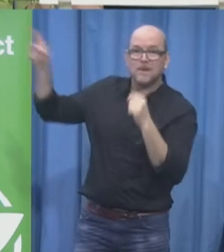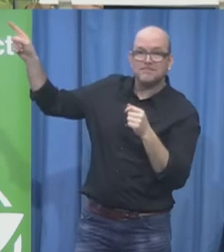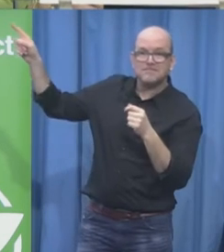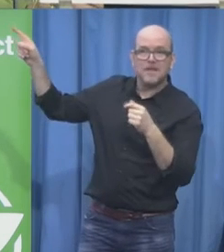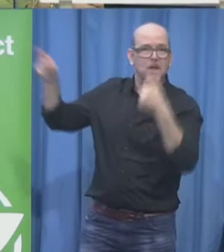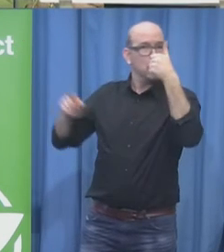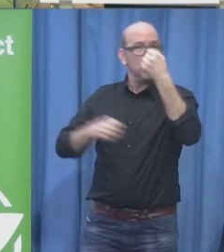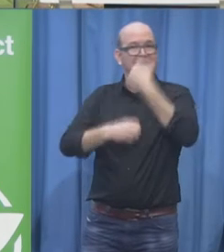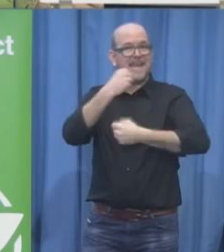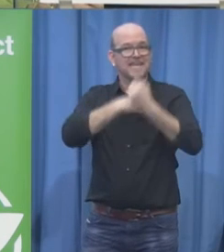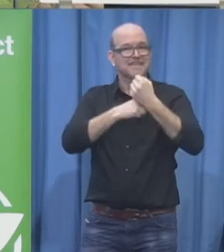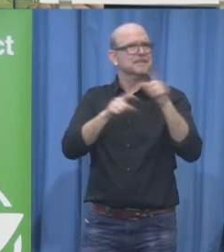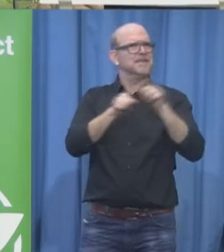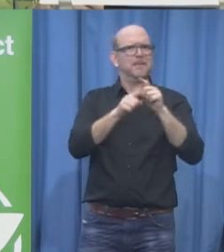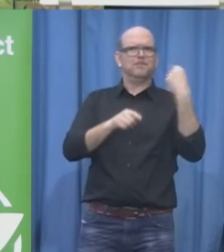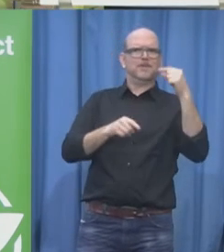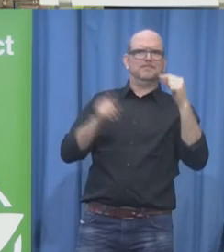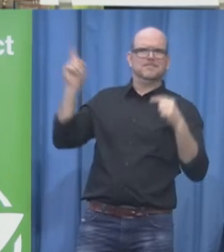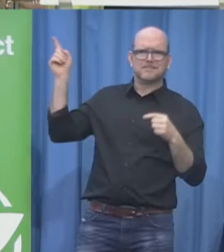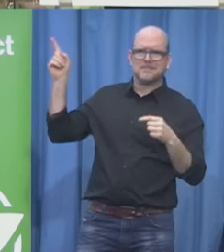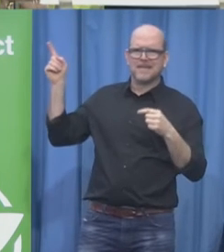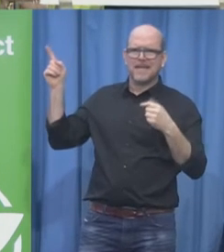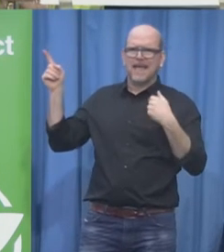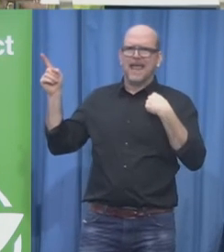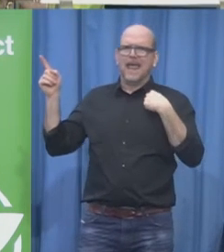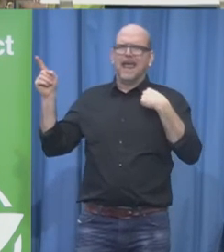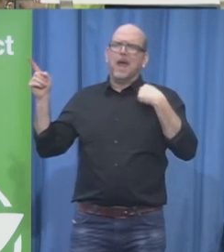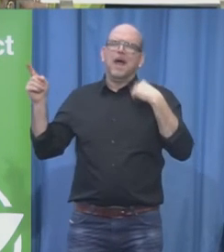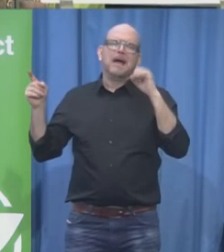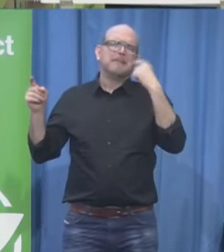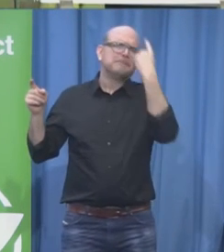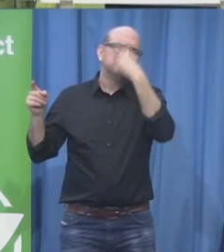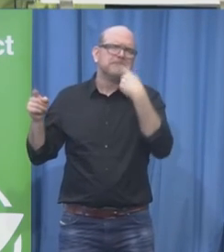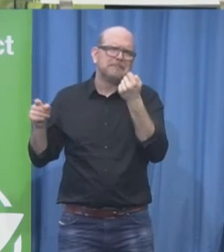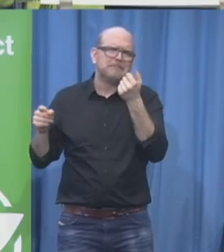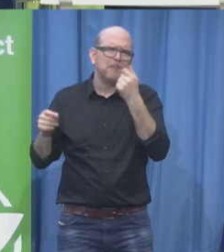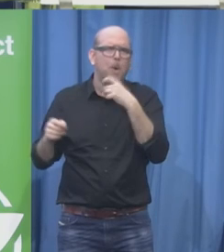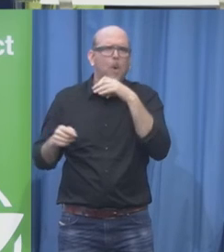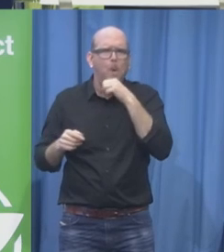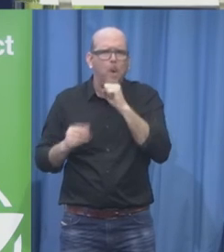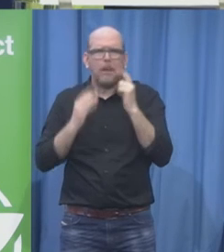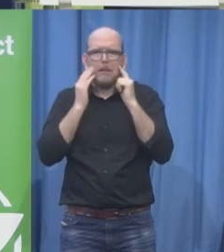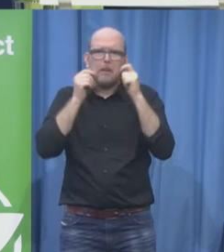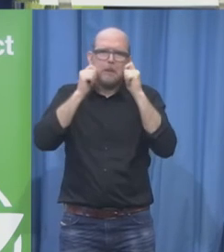is I'm a year older and I need glasses this time so